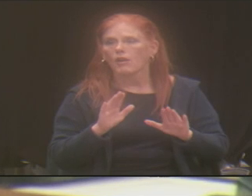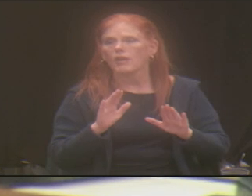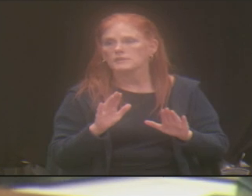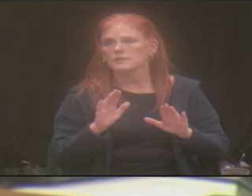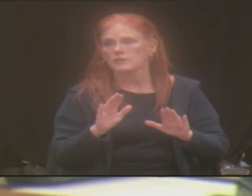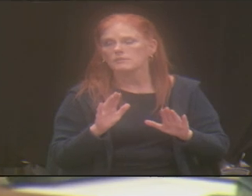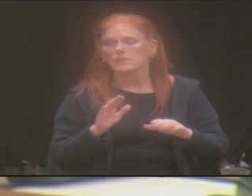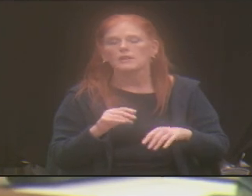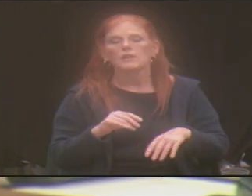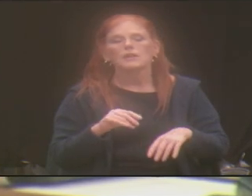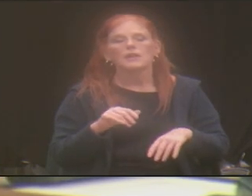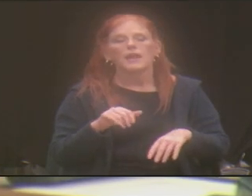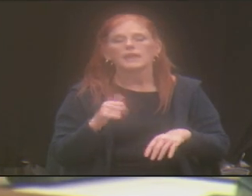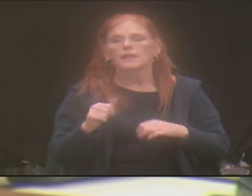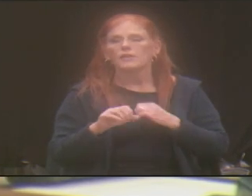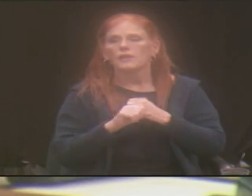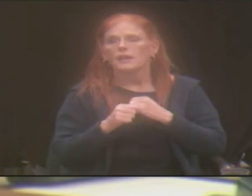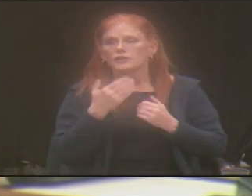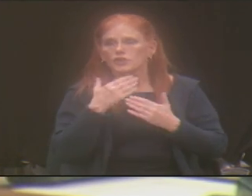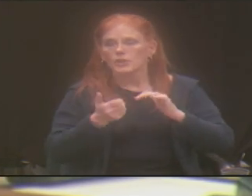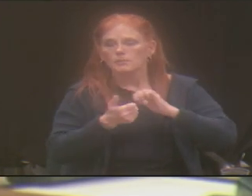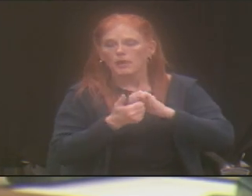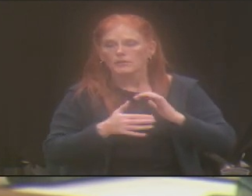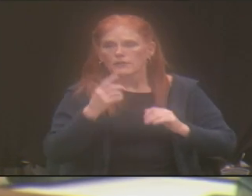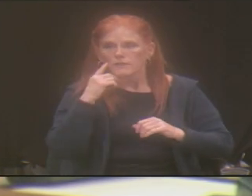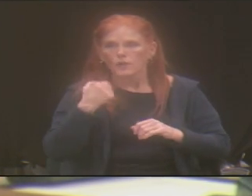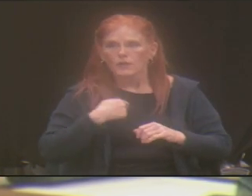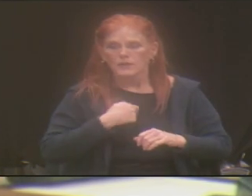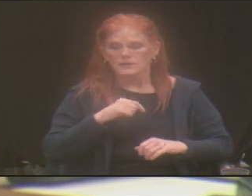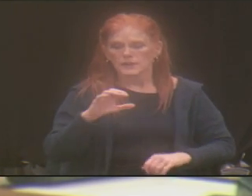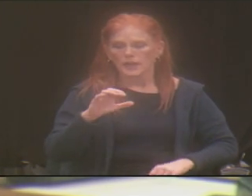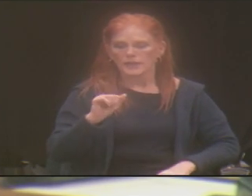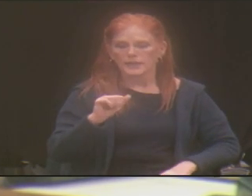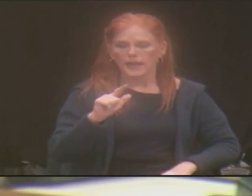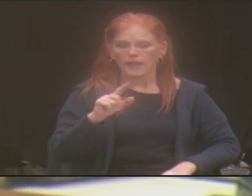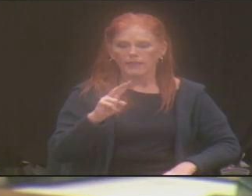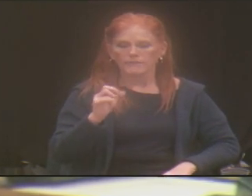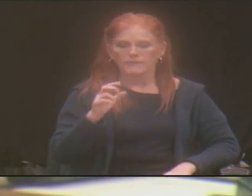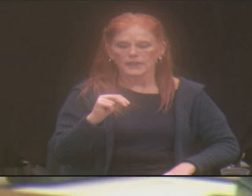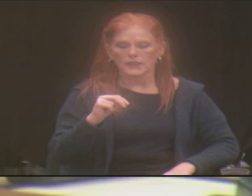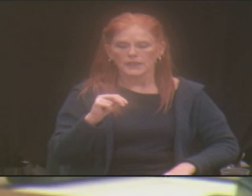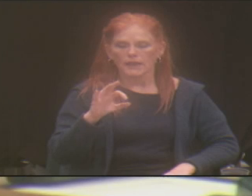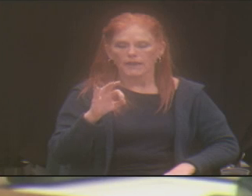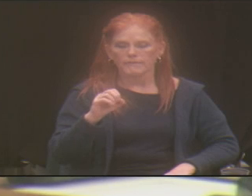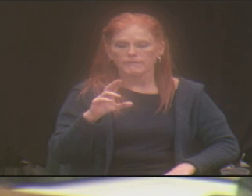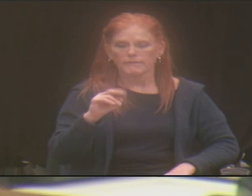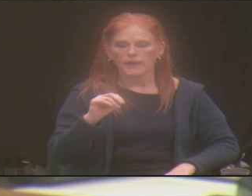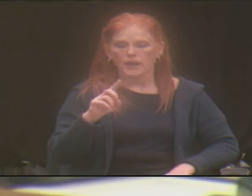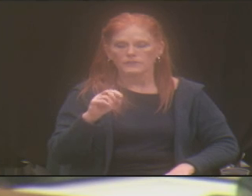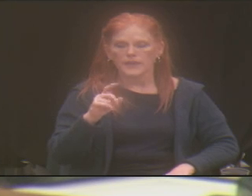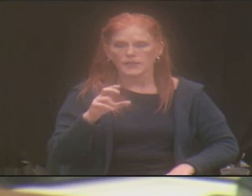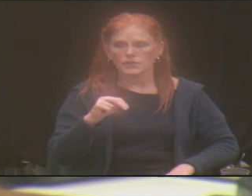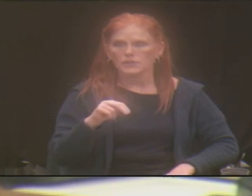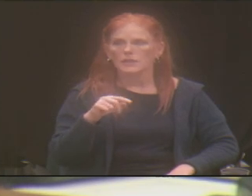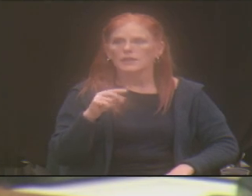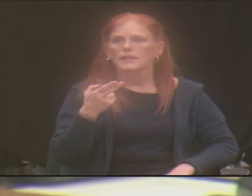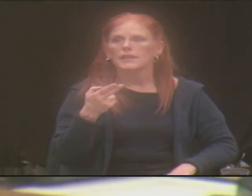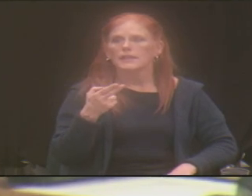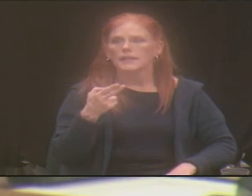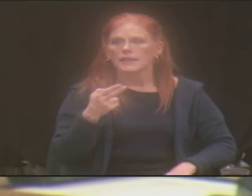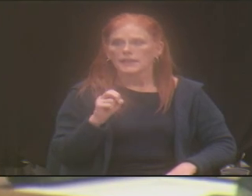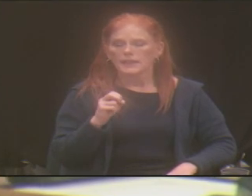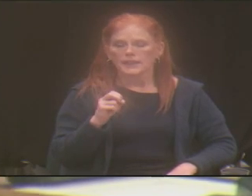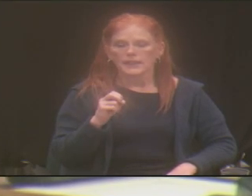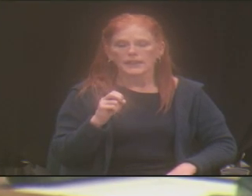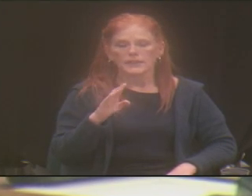another plug that's a good partner of us, Calvin, the Calvin Foundation. He is Brett